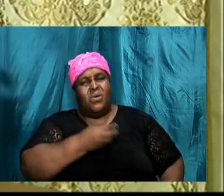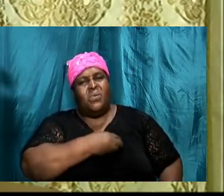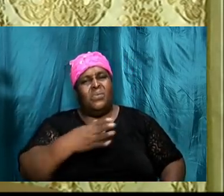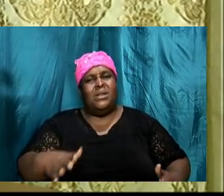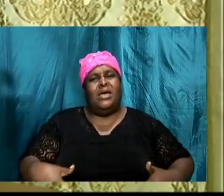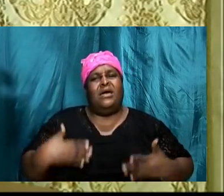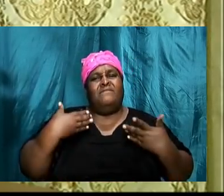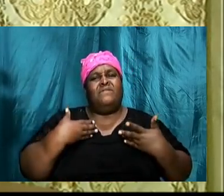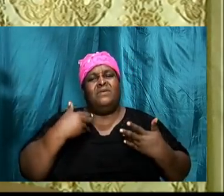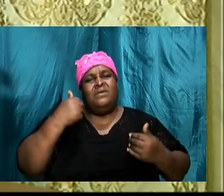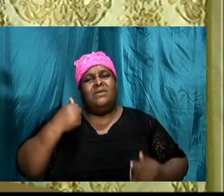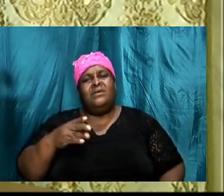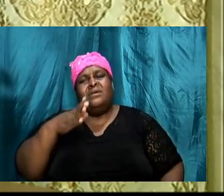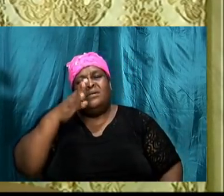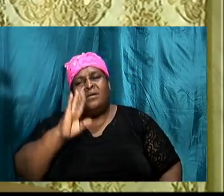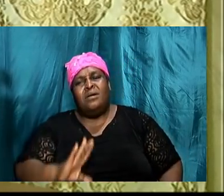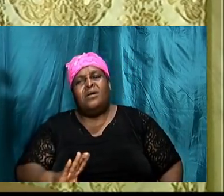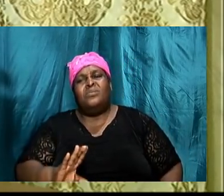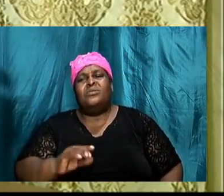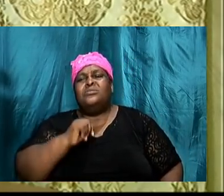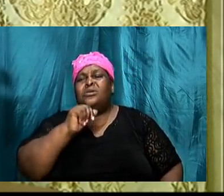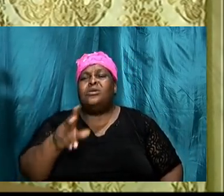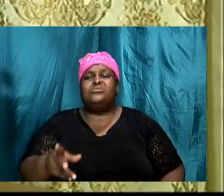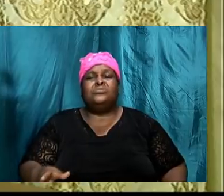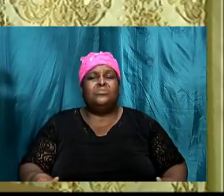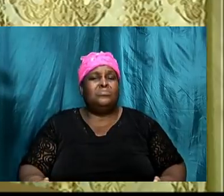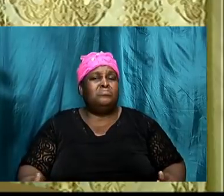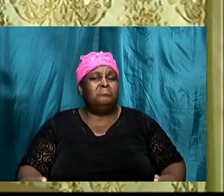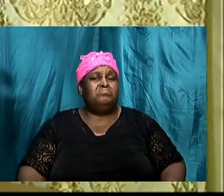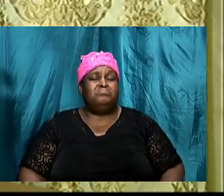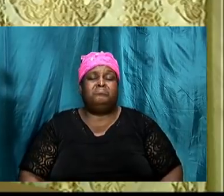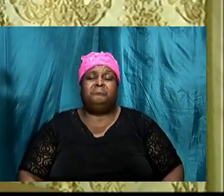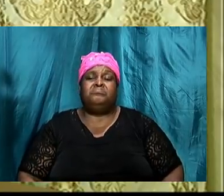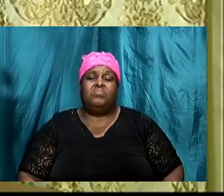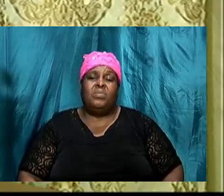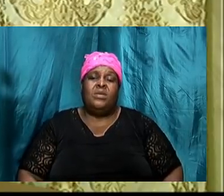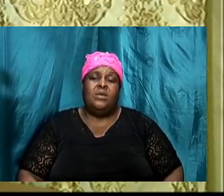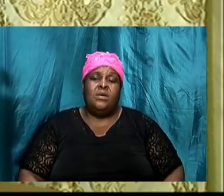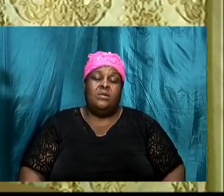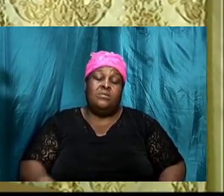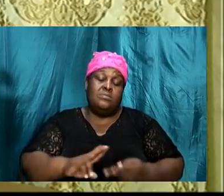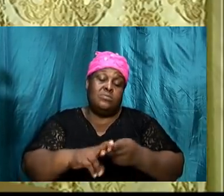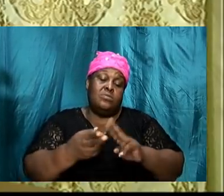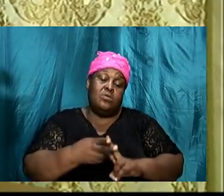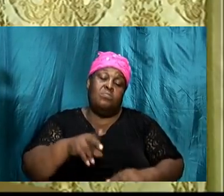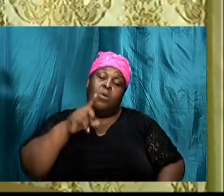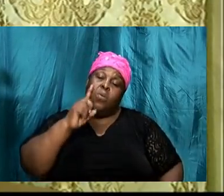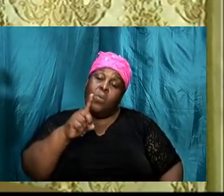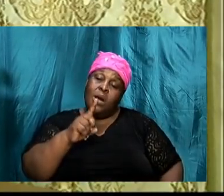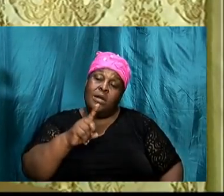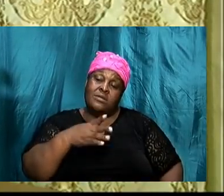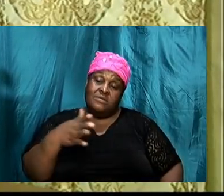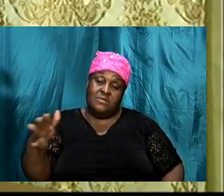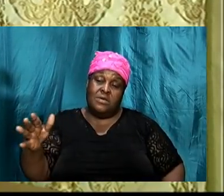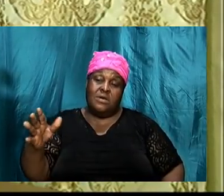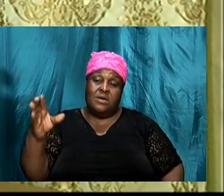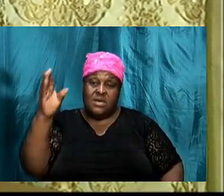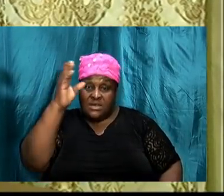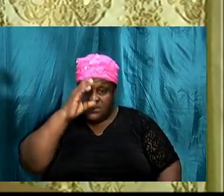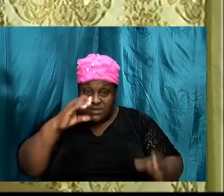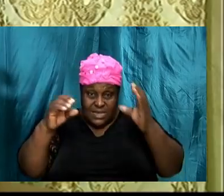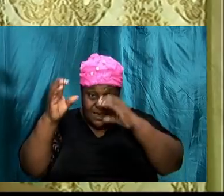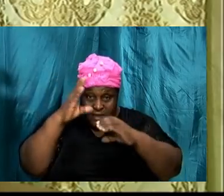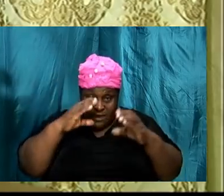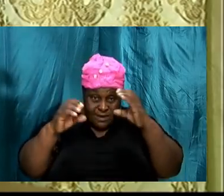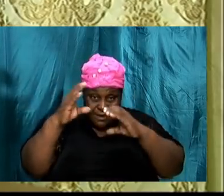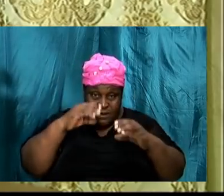object the number one thing that we should do is to seek the Lord seek the Lord seek what